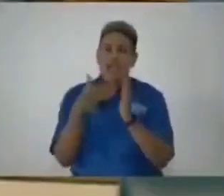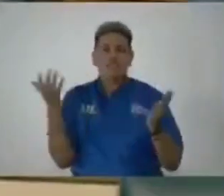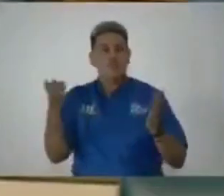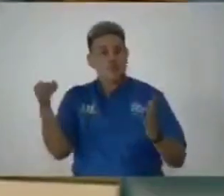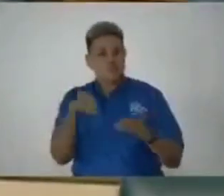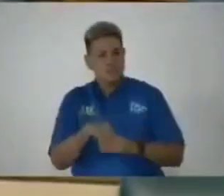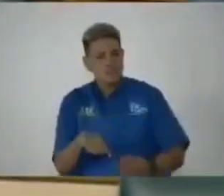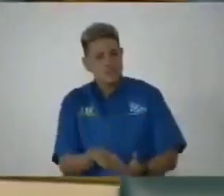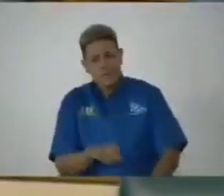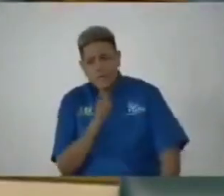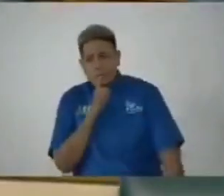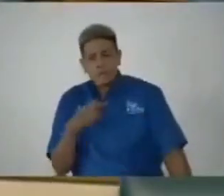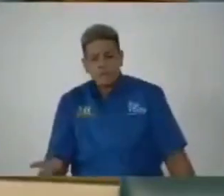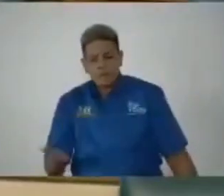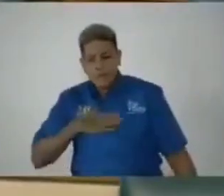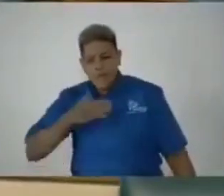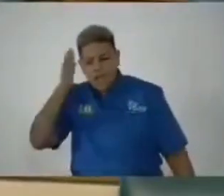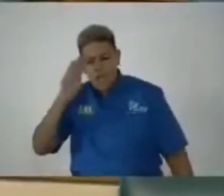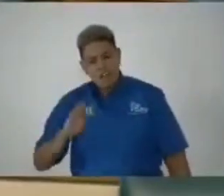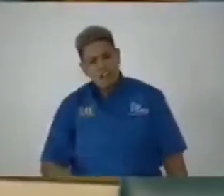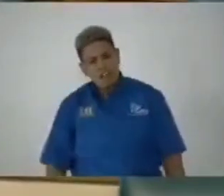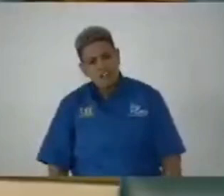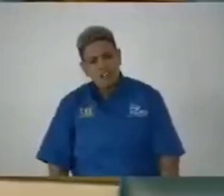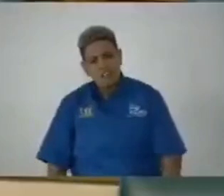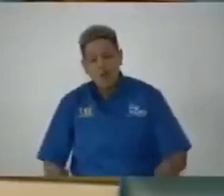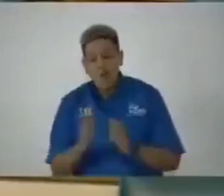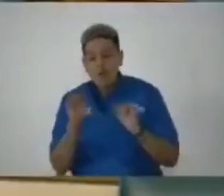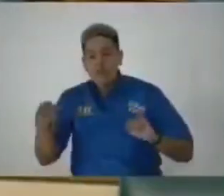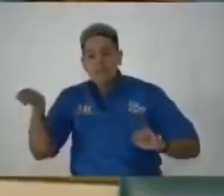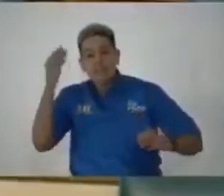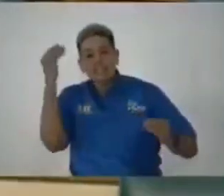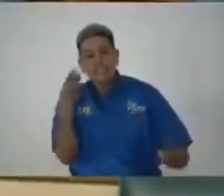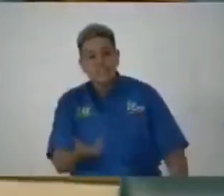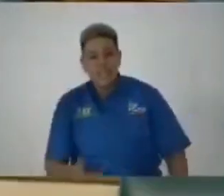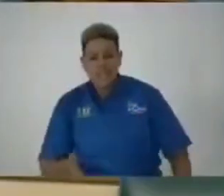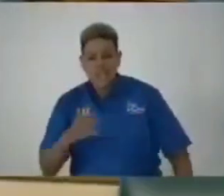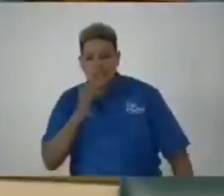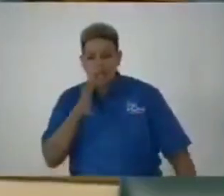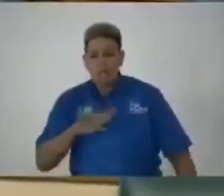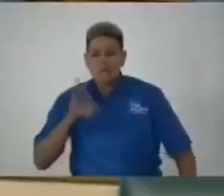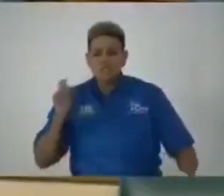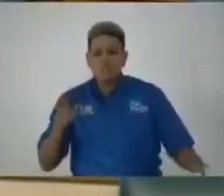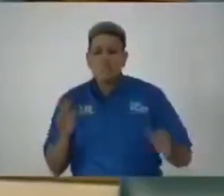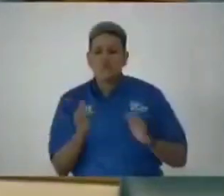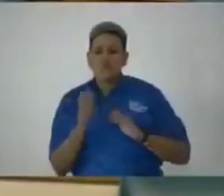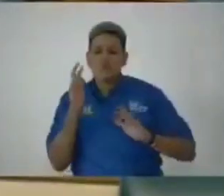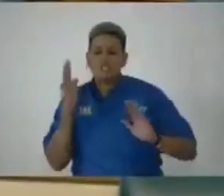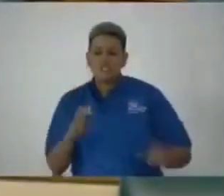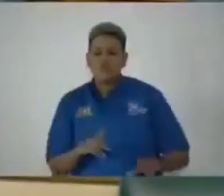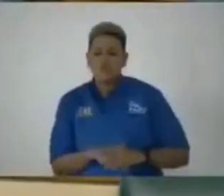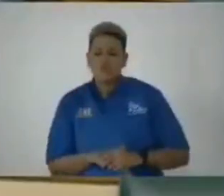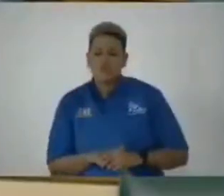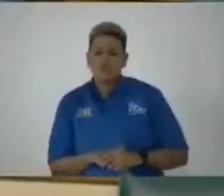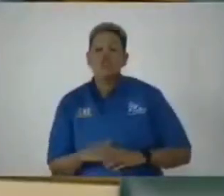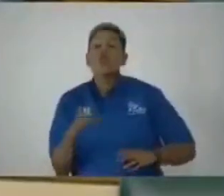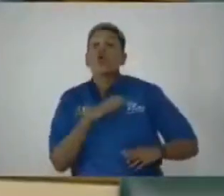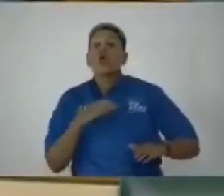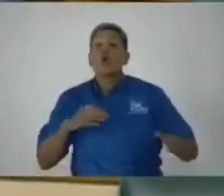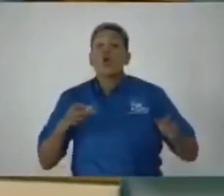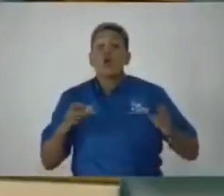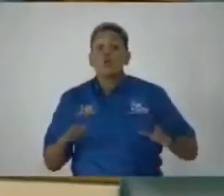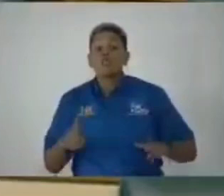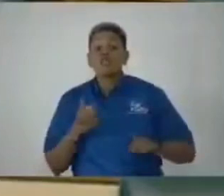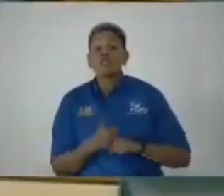is in it. My God. My God. My How can they say that? And Madam Speaker, with due respect, the commission